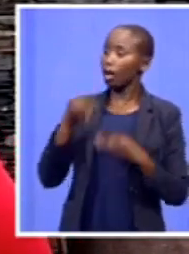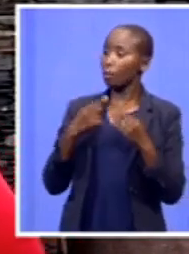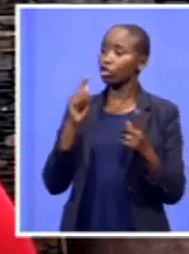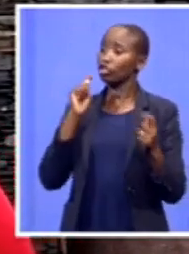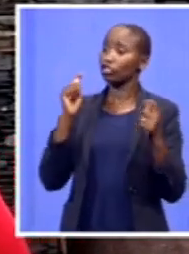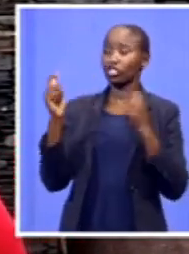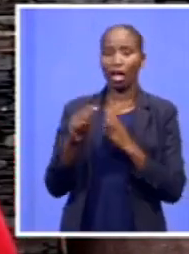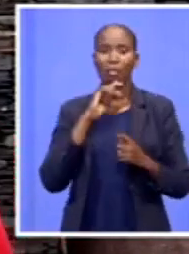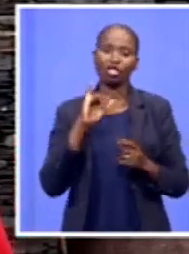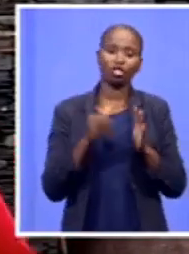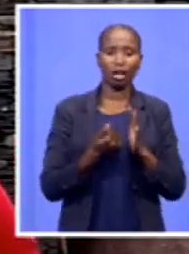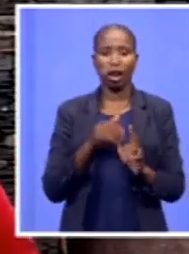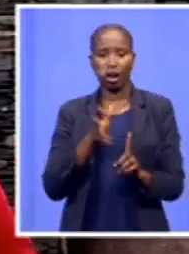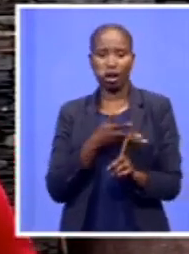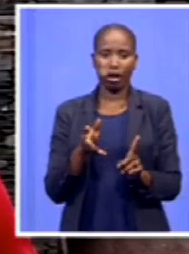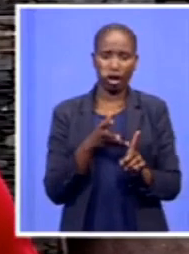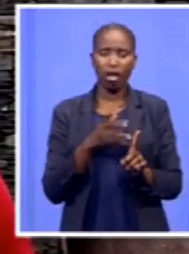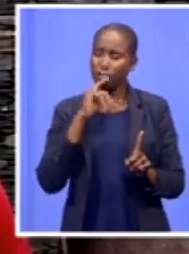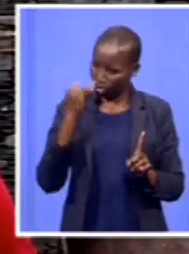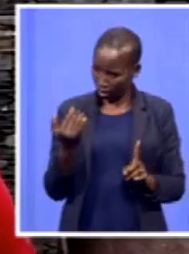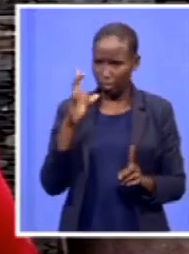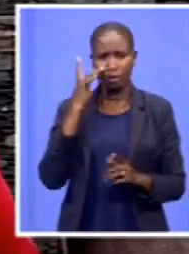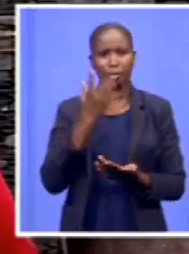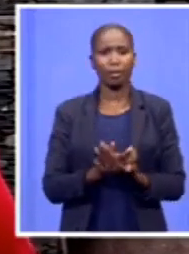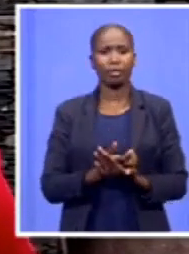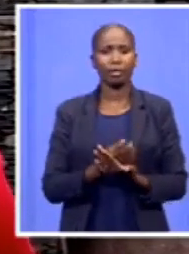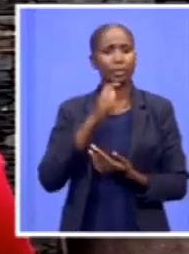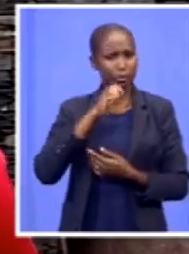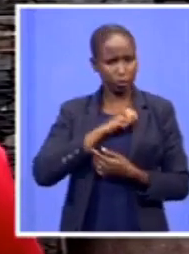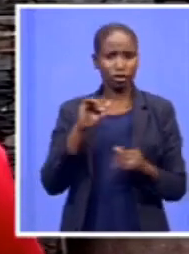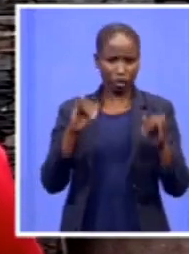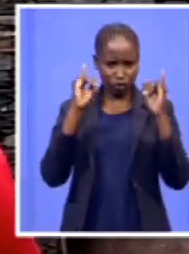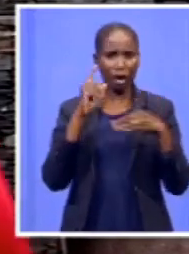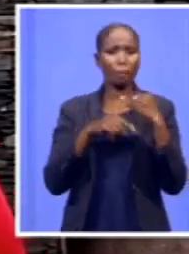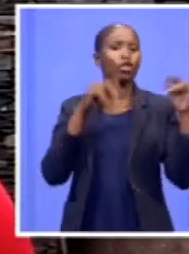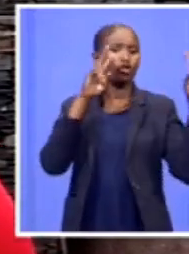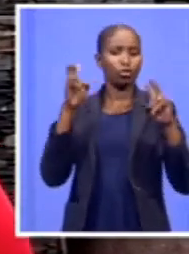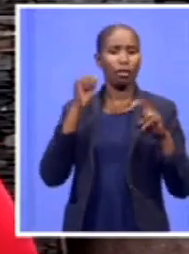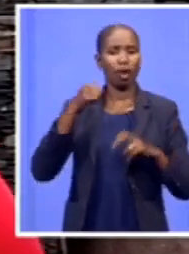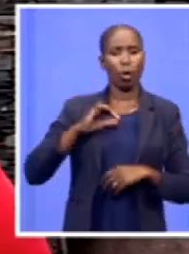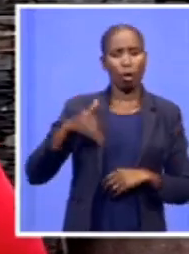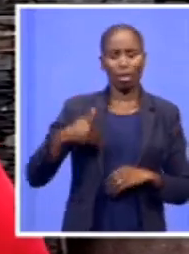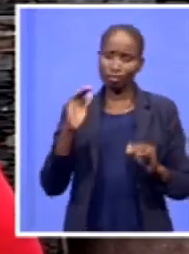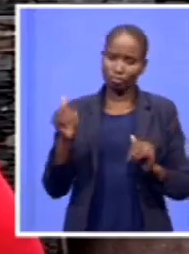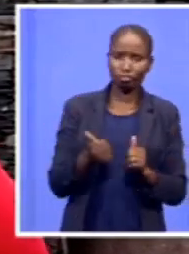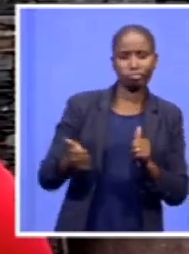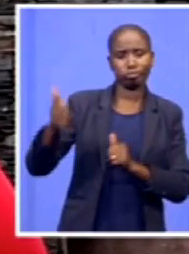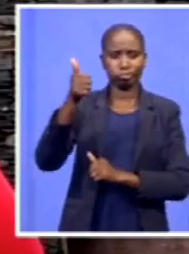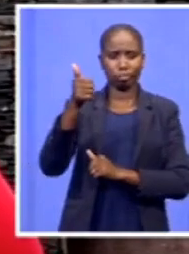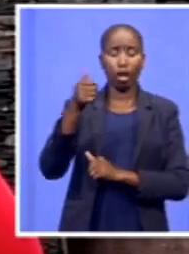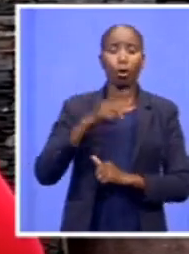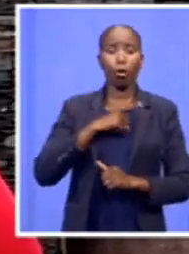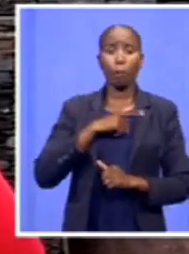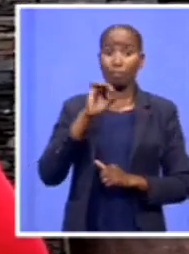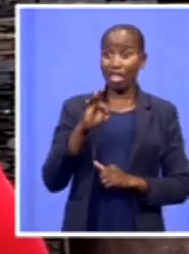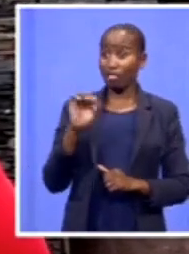he must prove that he's serious about the issues of women. Because if he doesn't appoint that woman, he must know that in his life he must never speak about women